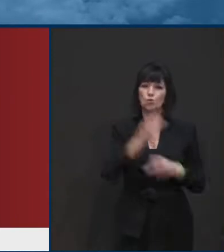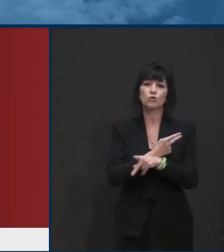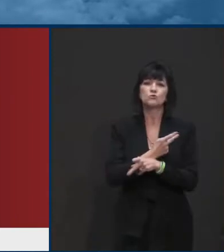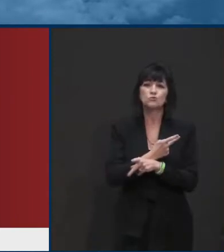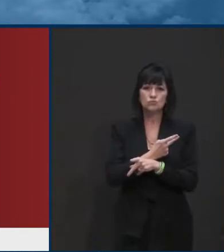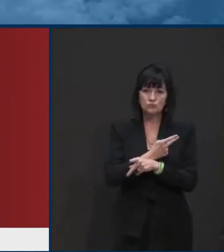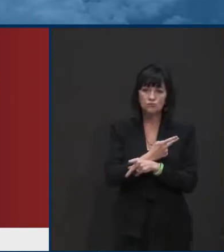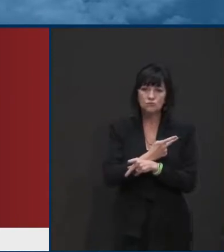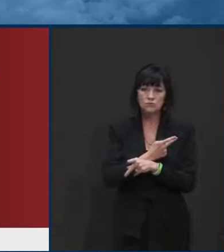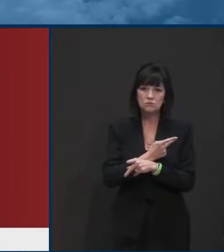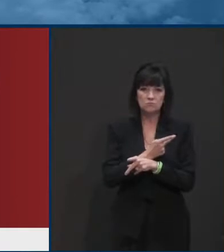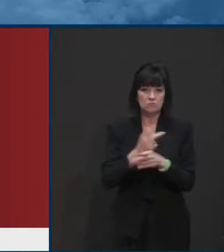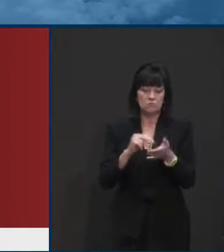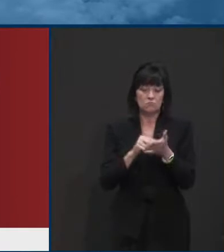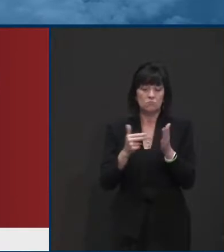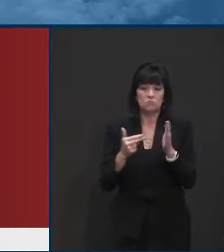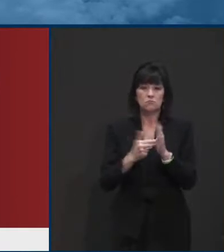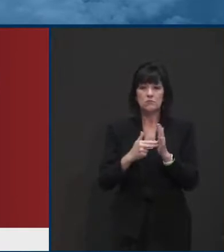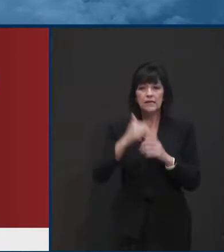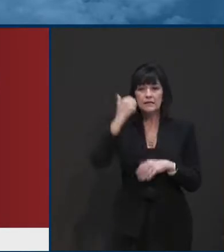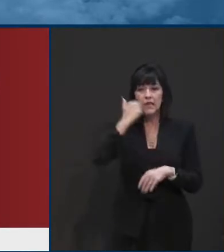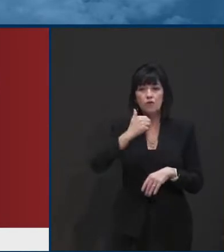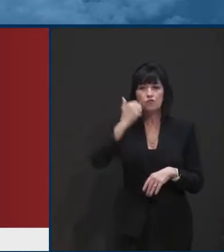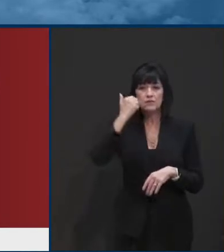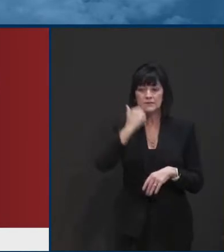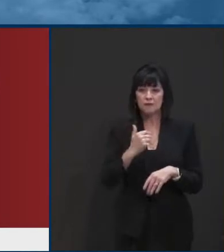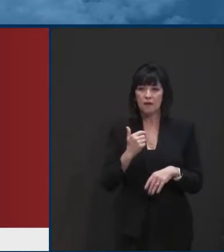means that the number of new positive cases